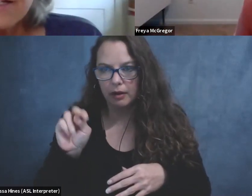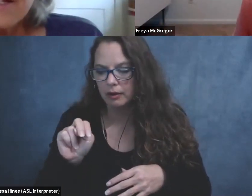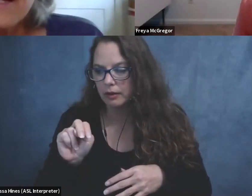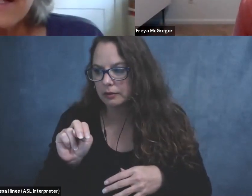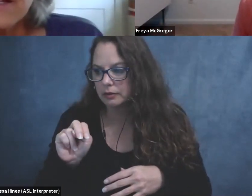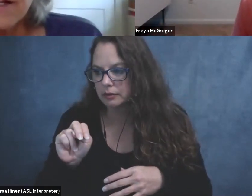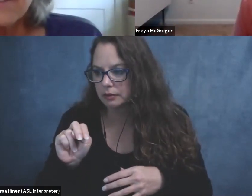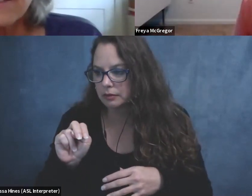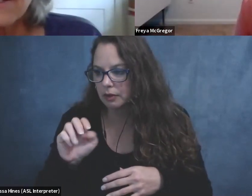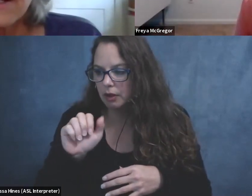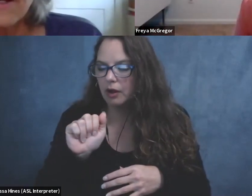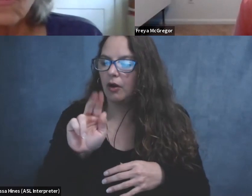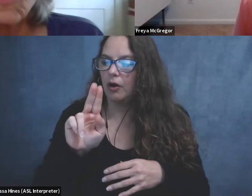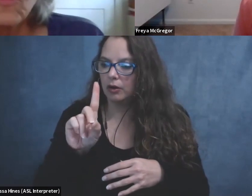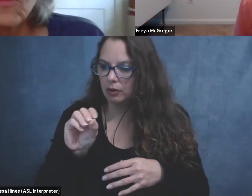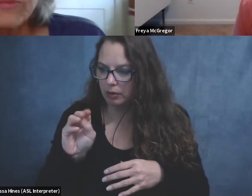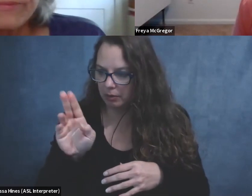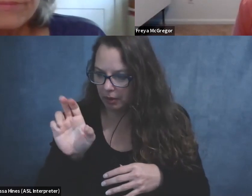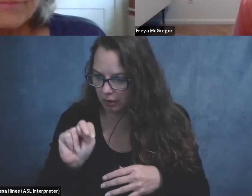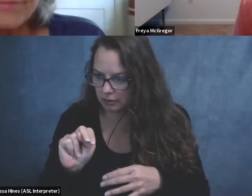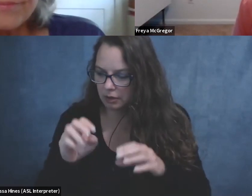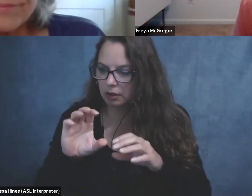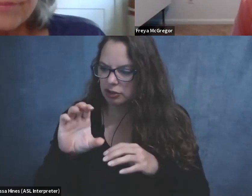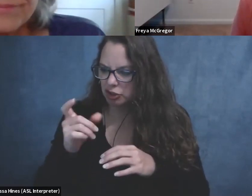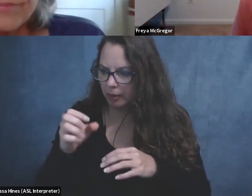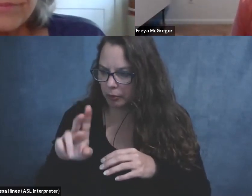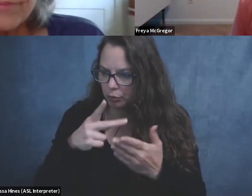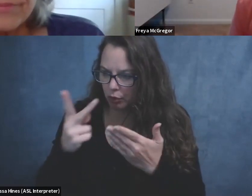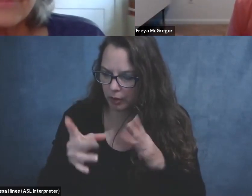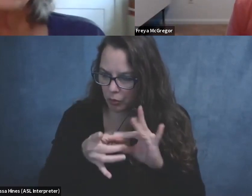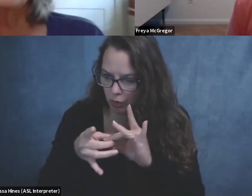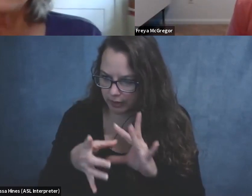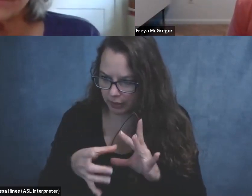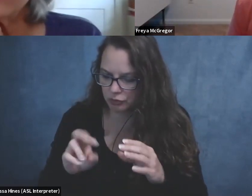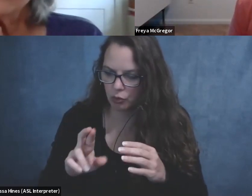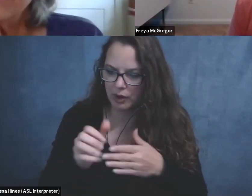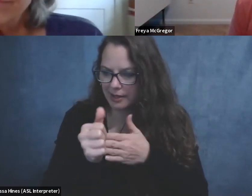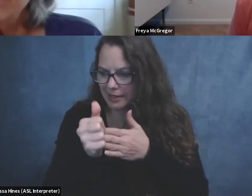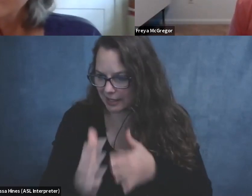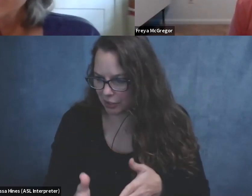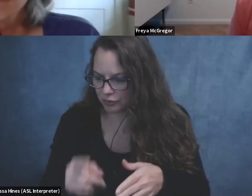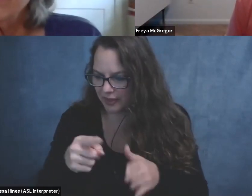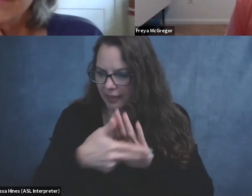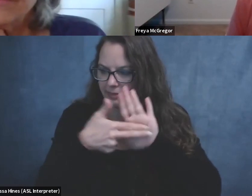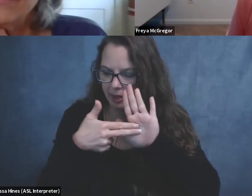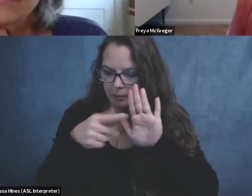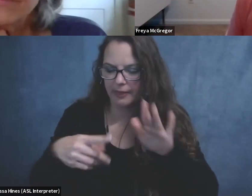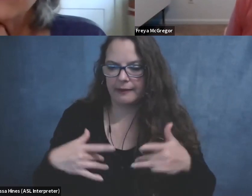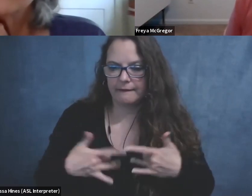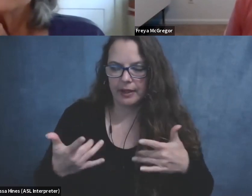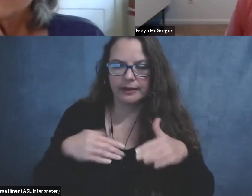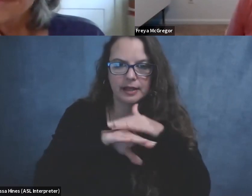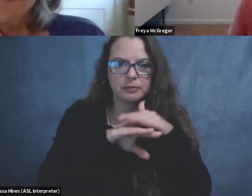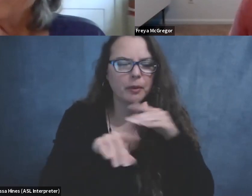leaders, um, who labeled events as accessible, but didn't have very, very many people show up.